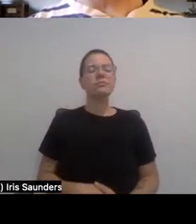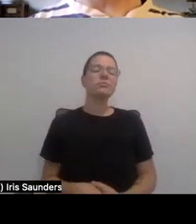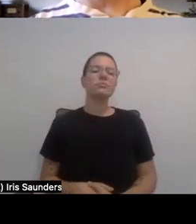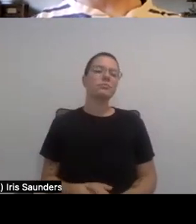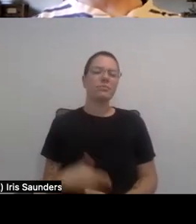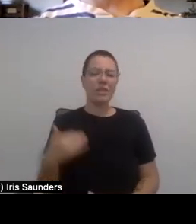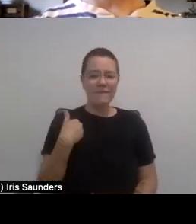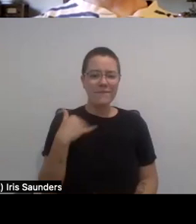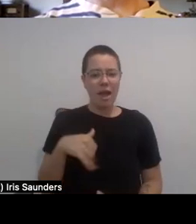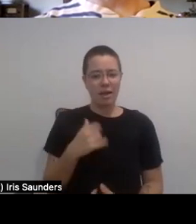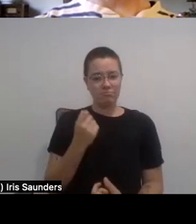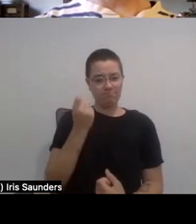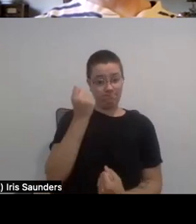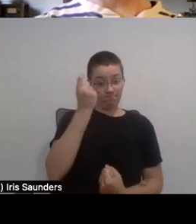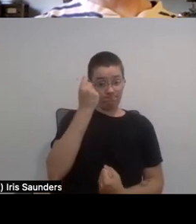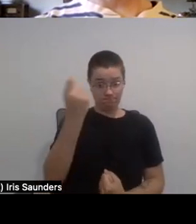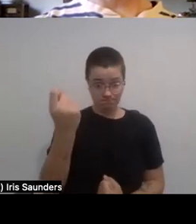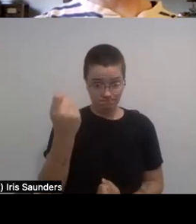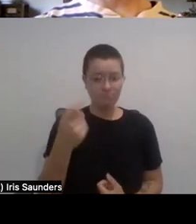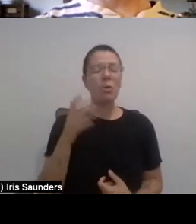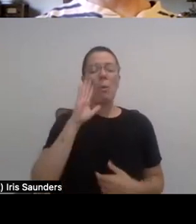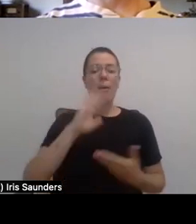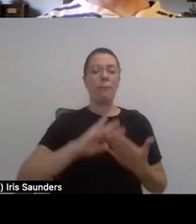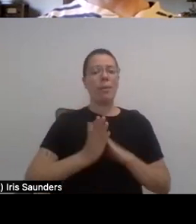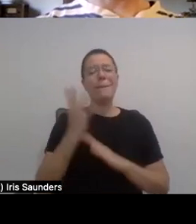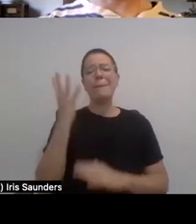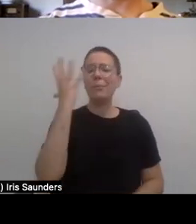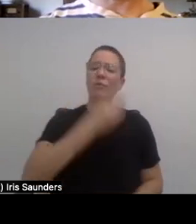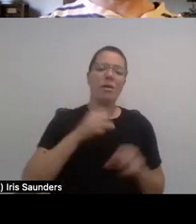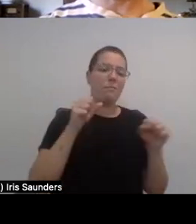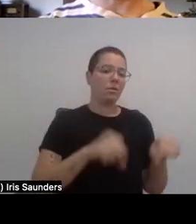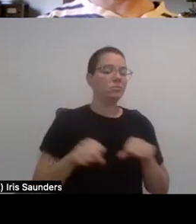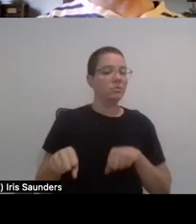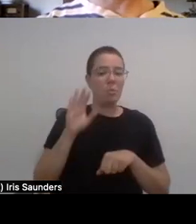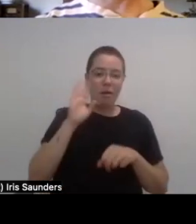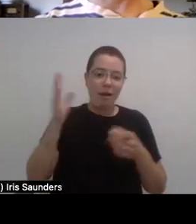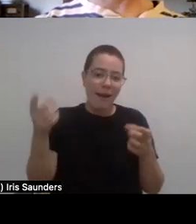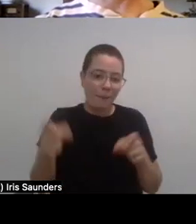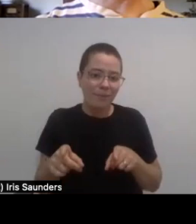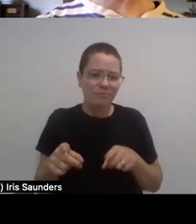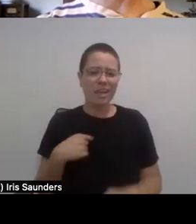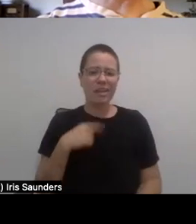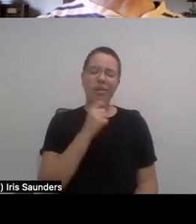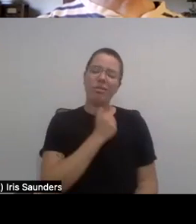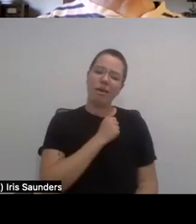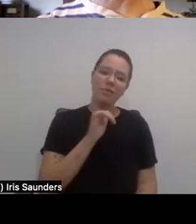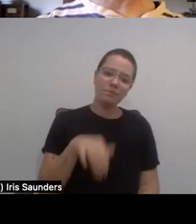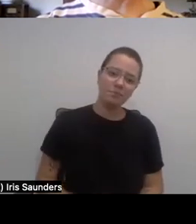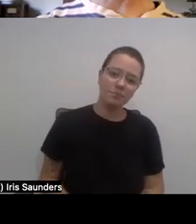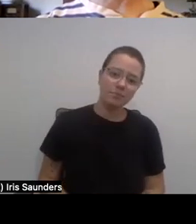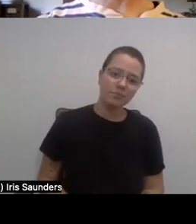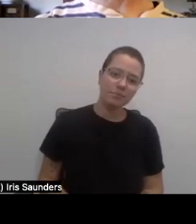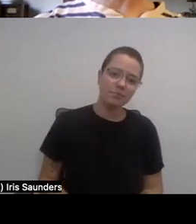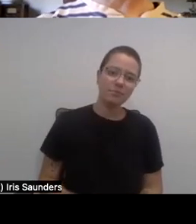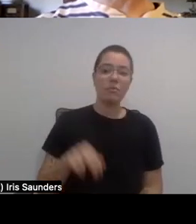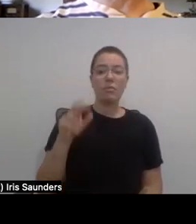understanding, then there's so much beautiful possibilities that can happen. And so I love that. Rick, I would love to